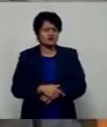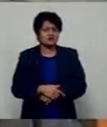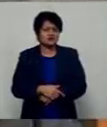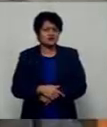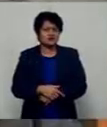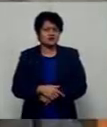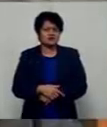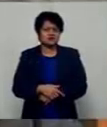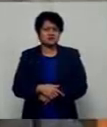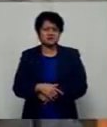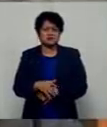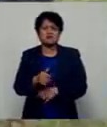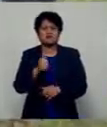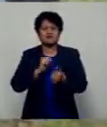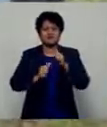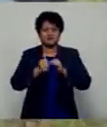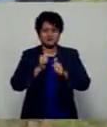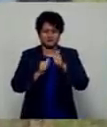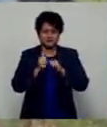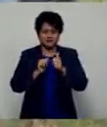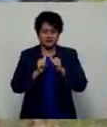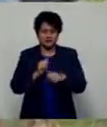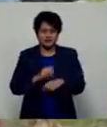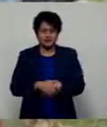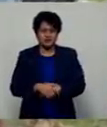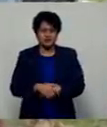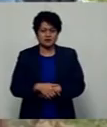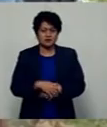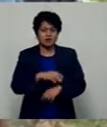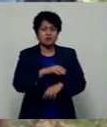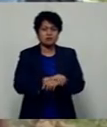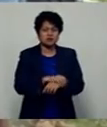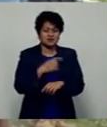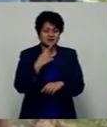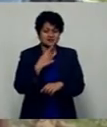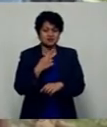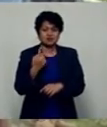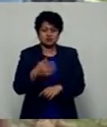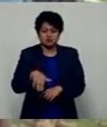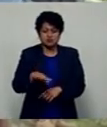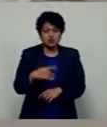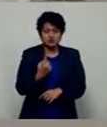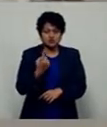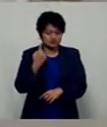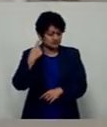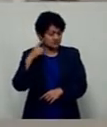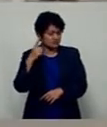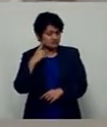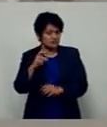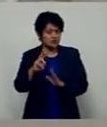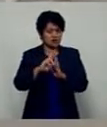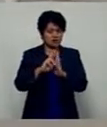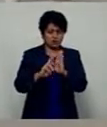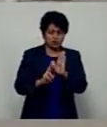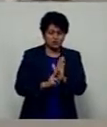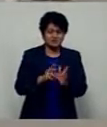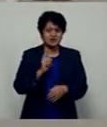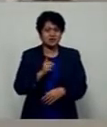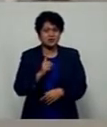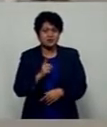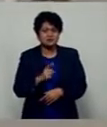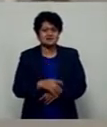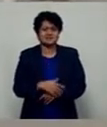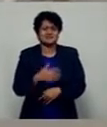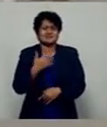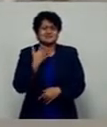to the consumption of alcohol. Tundravo says those who continue to disregard the advisories and warnings are being selfish